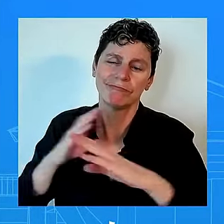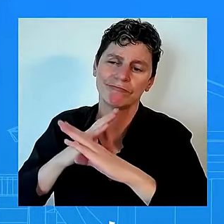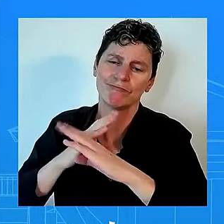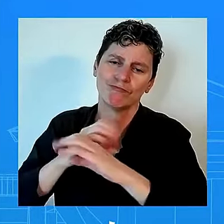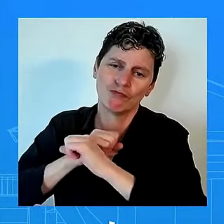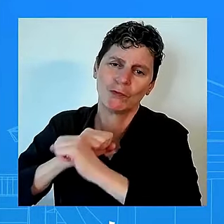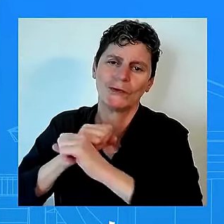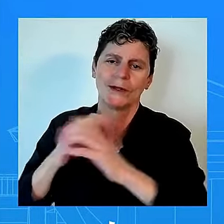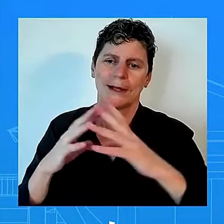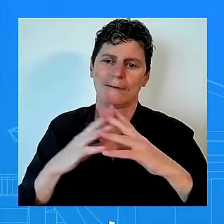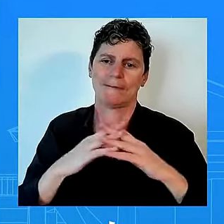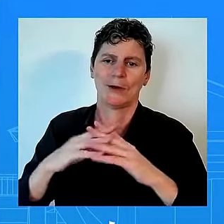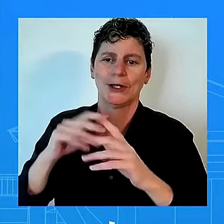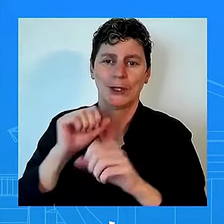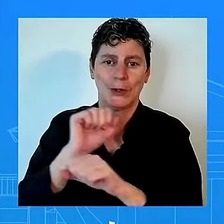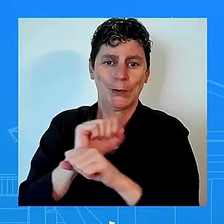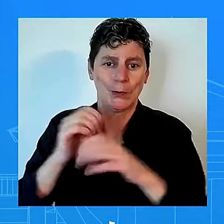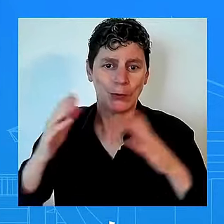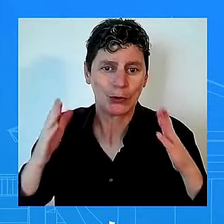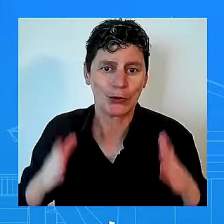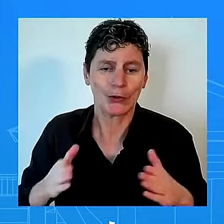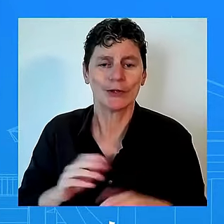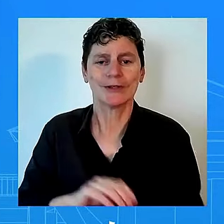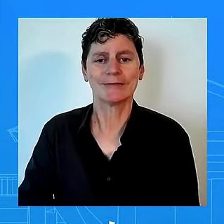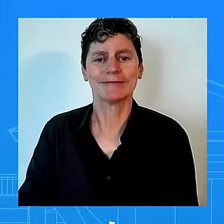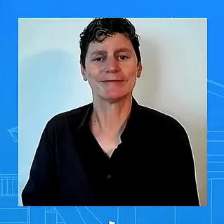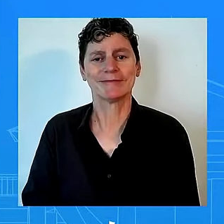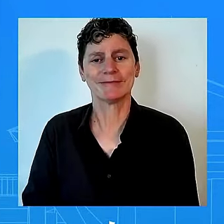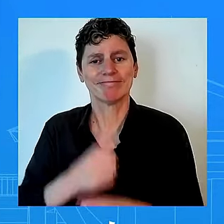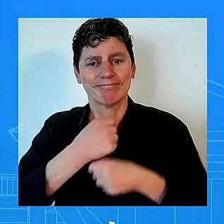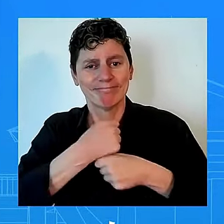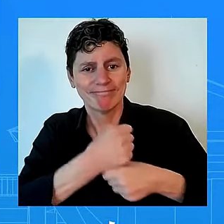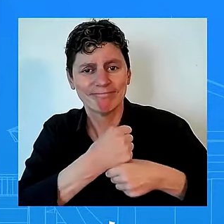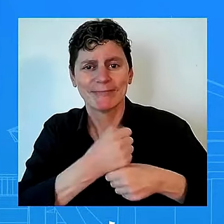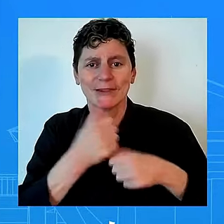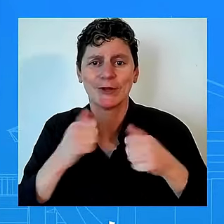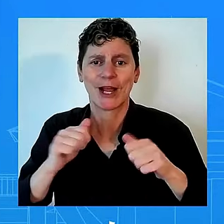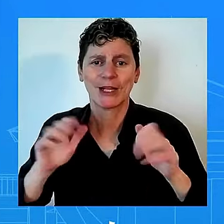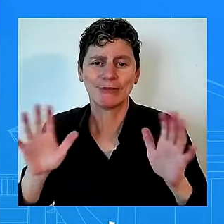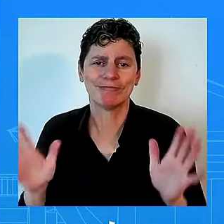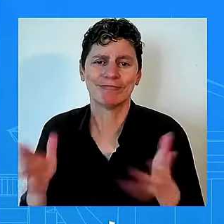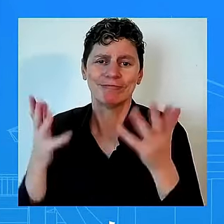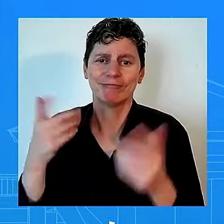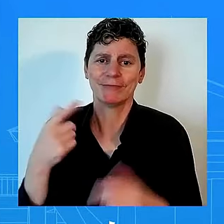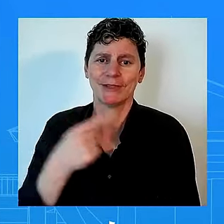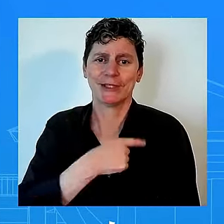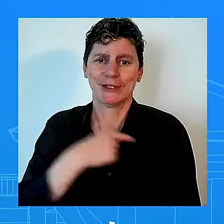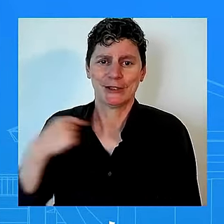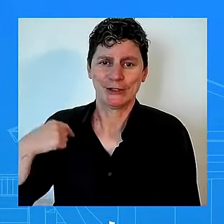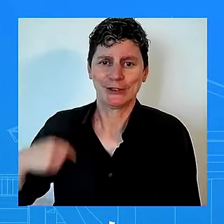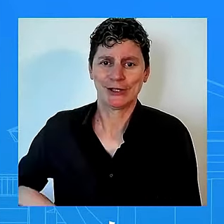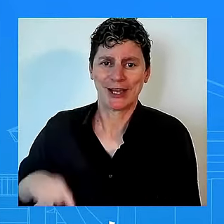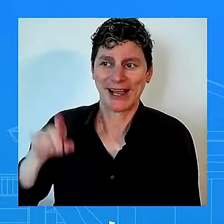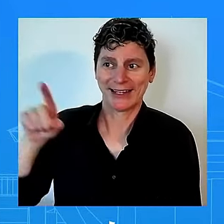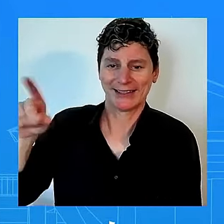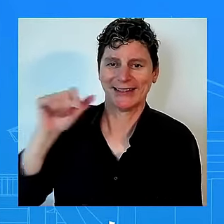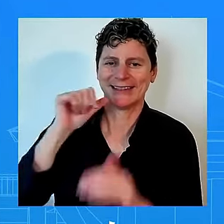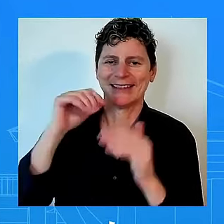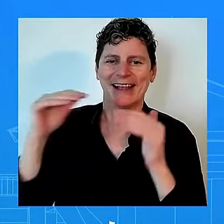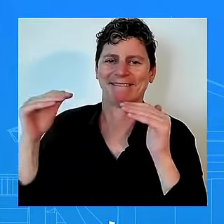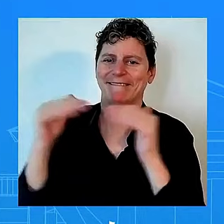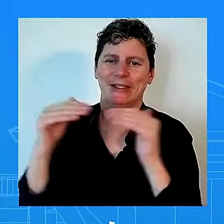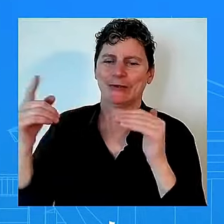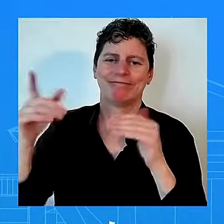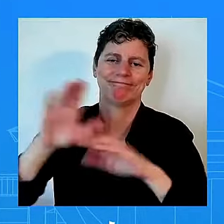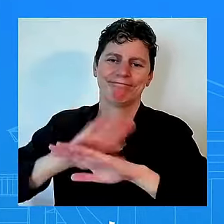specifics of it obviously ustr will have more information on that but the president made a commitment he's keeping to his commitment